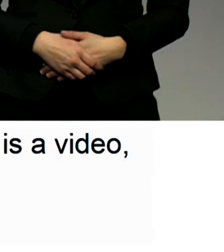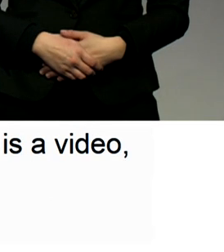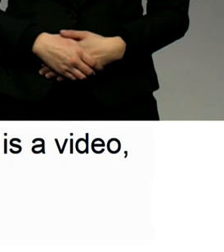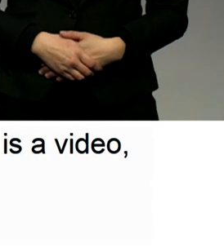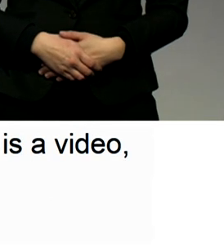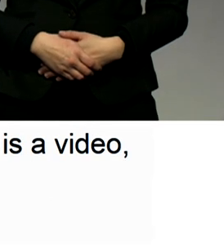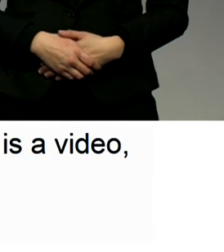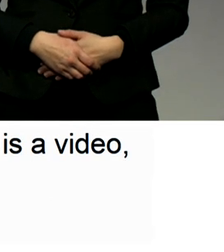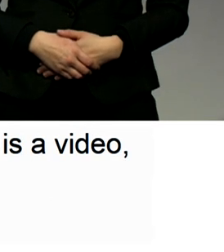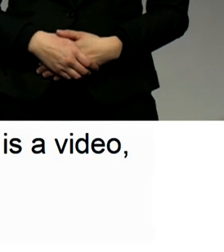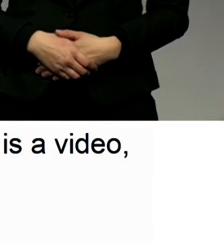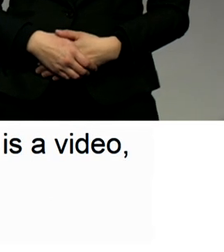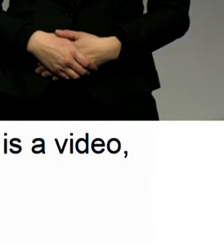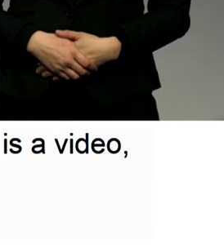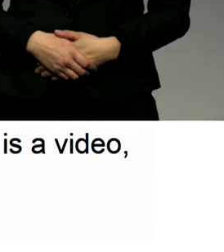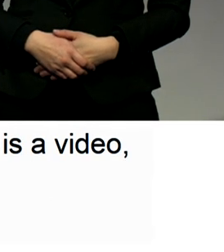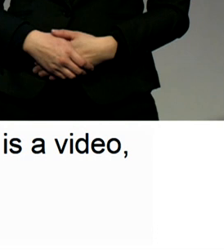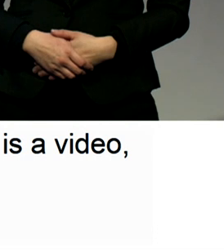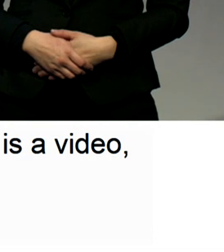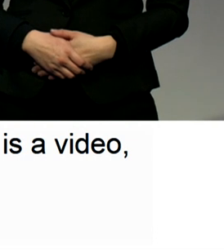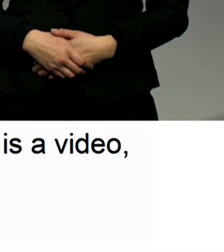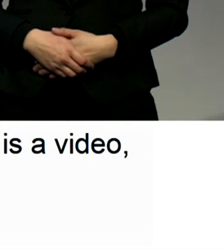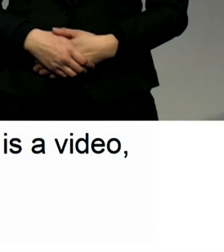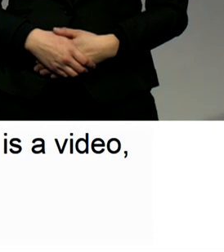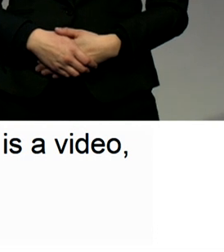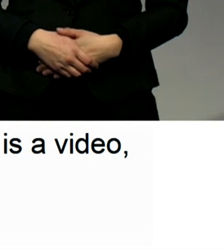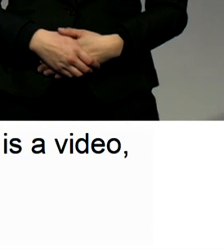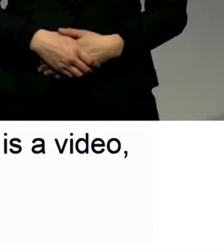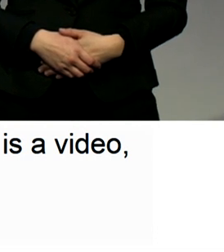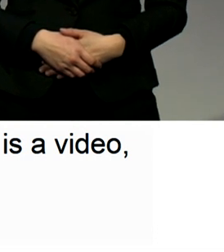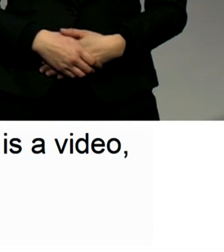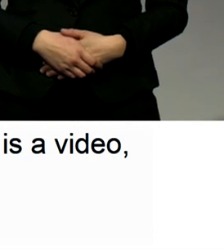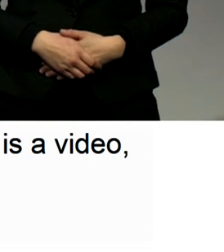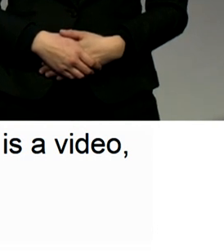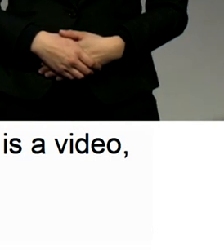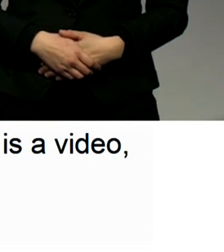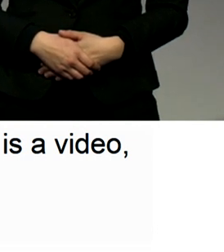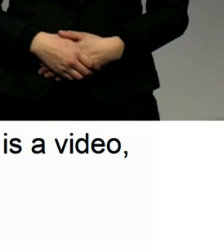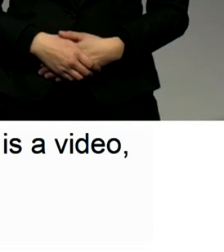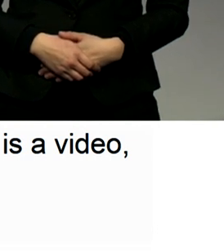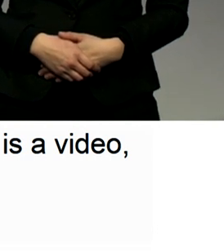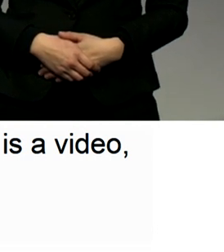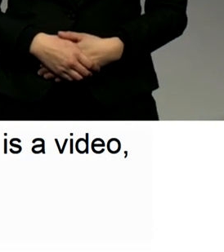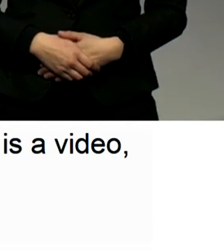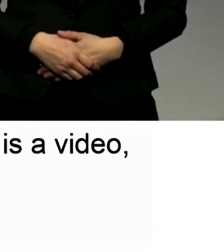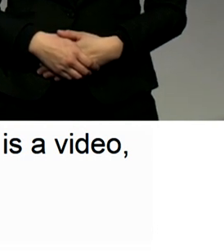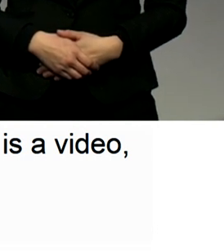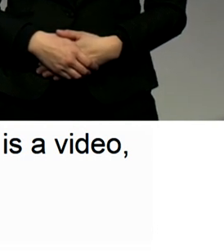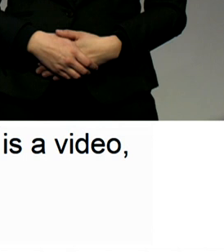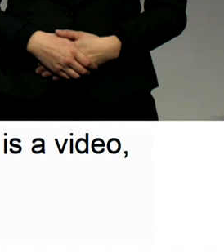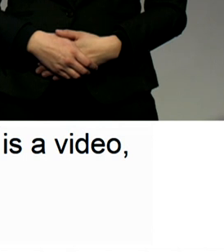Raphael's for the best part of over 30 years, actually. And